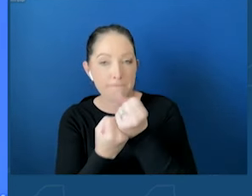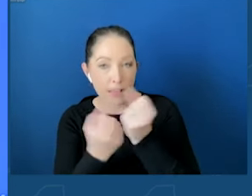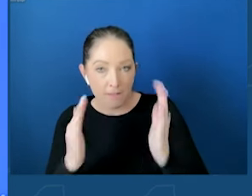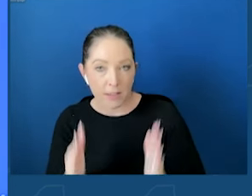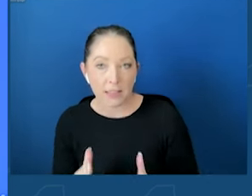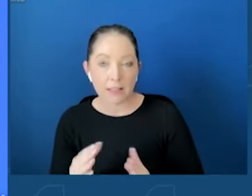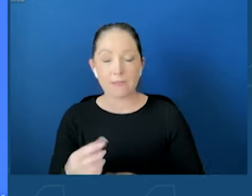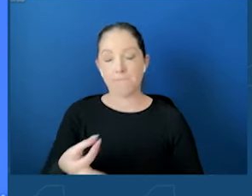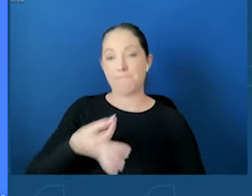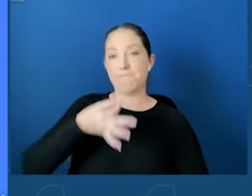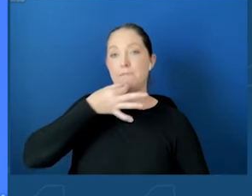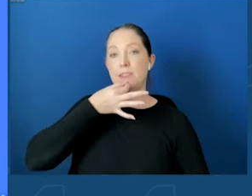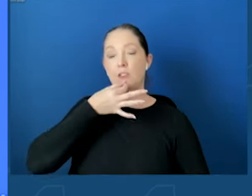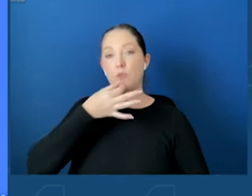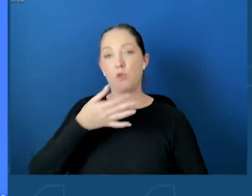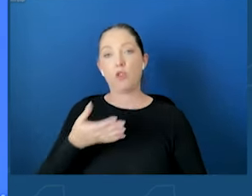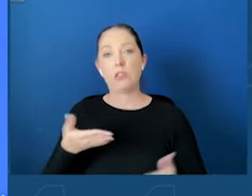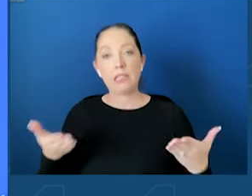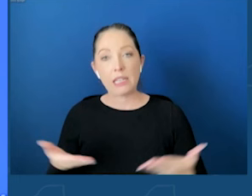today.